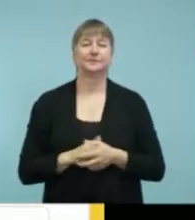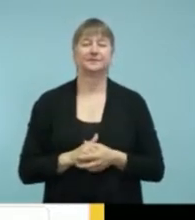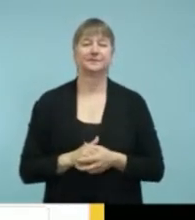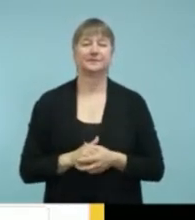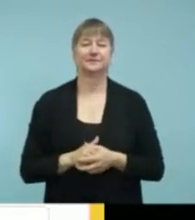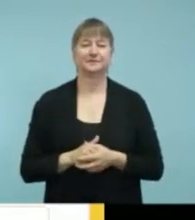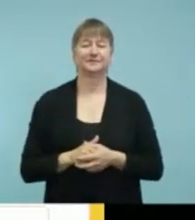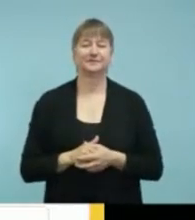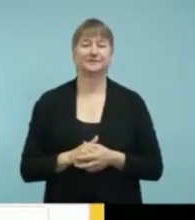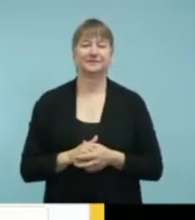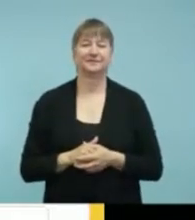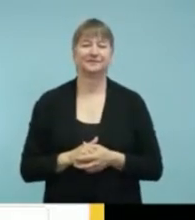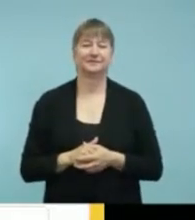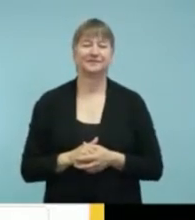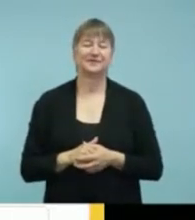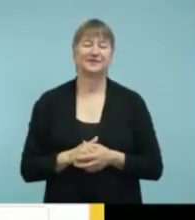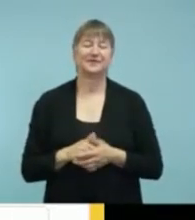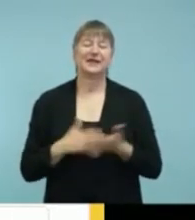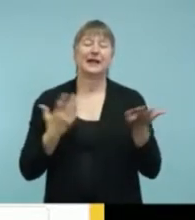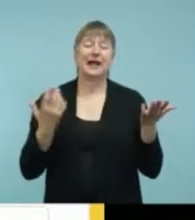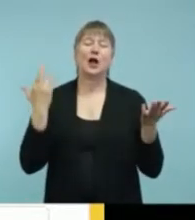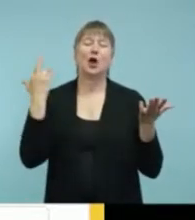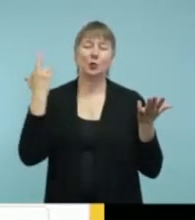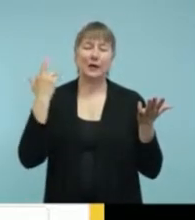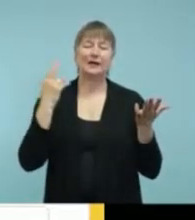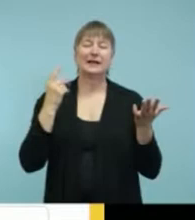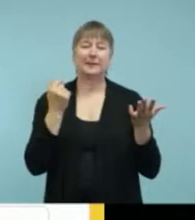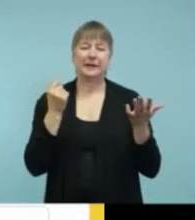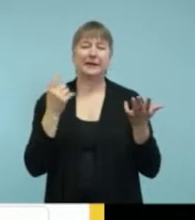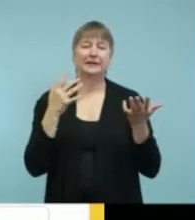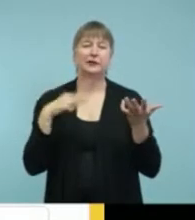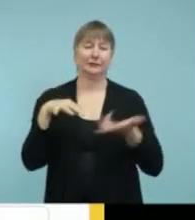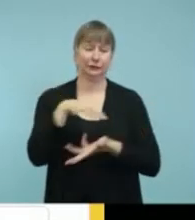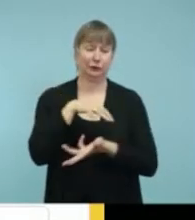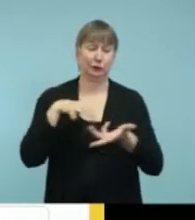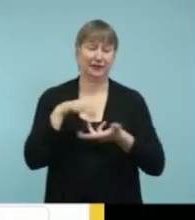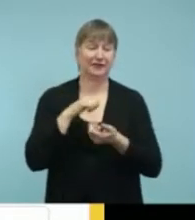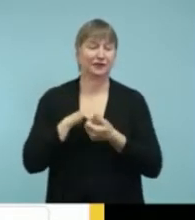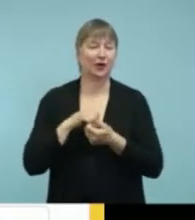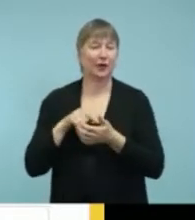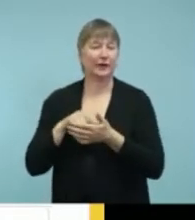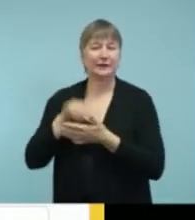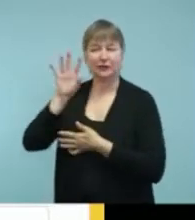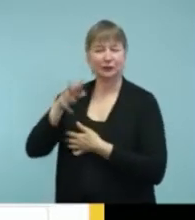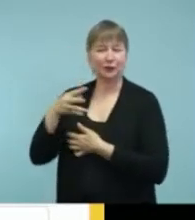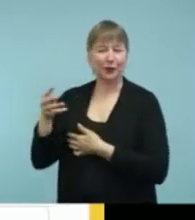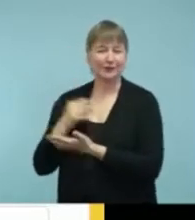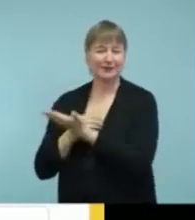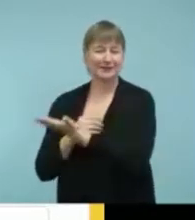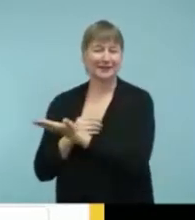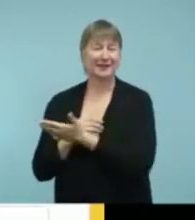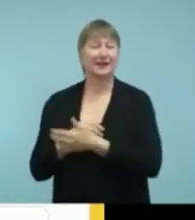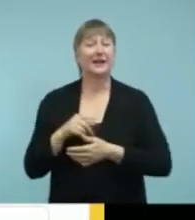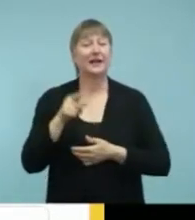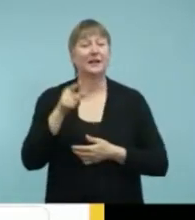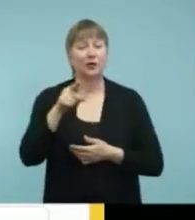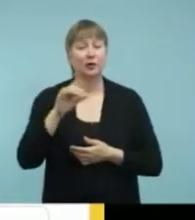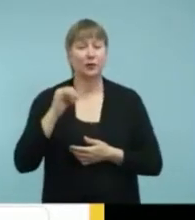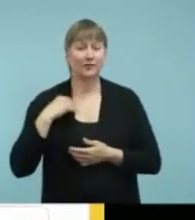So, it gets a little bit confusing. So, I made a chart. So, if you have Phonak accessories,